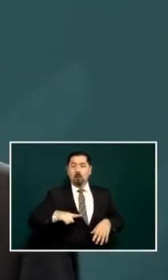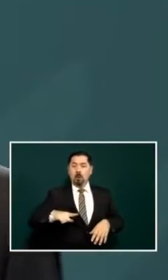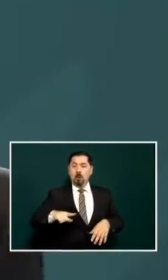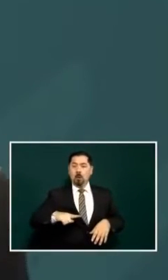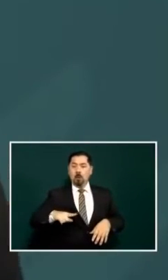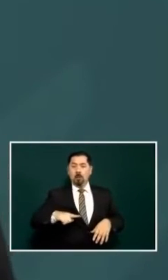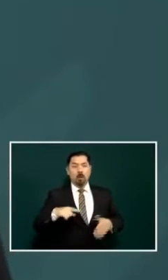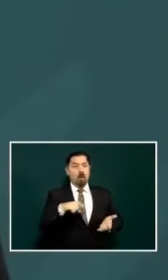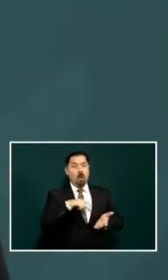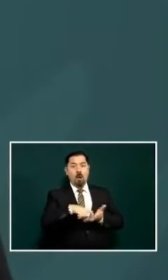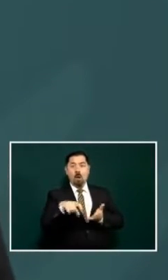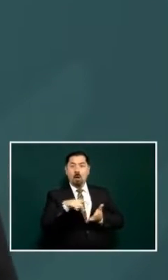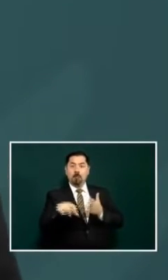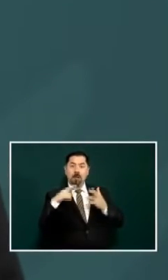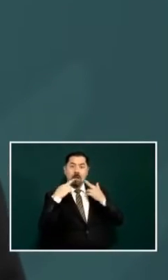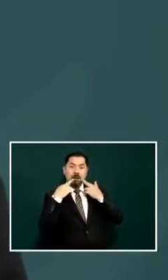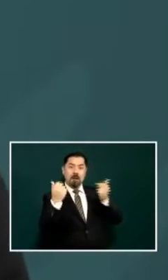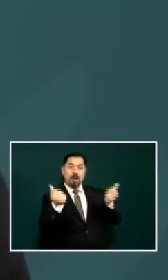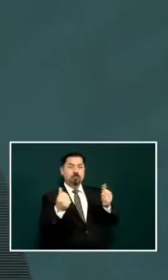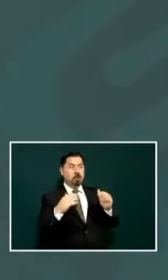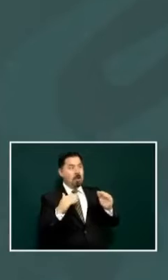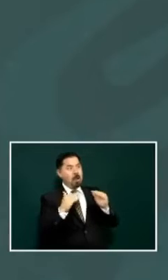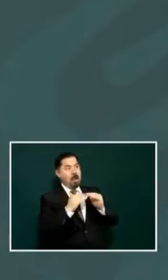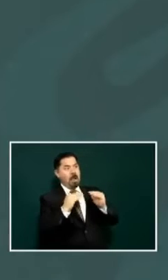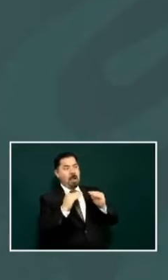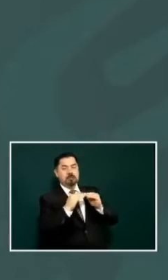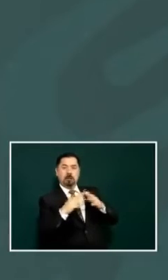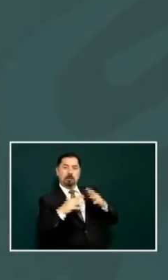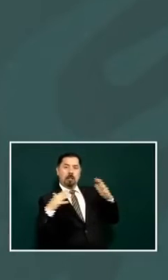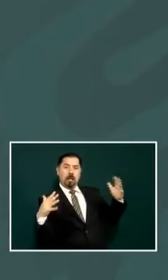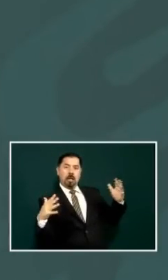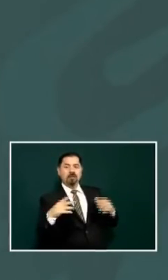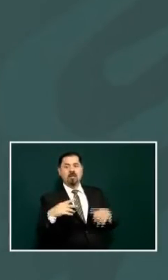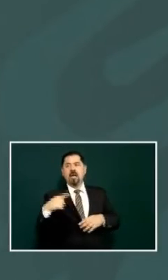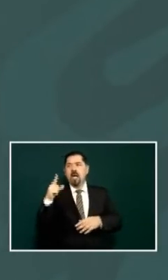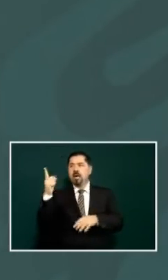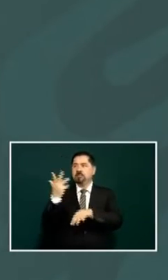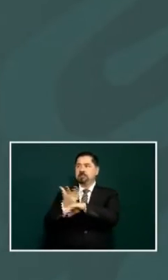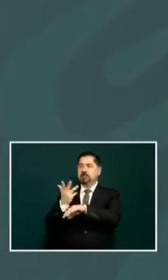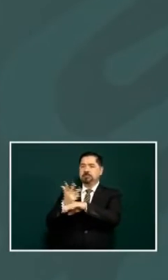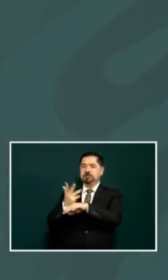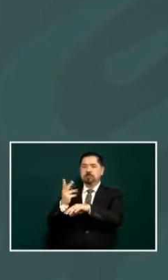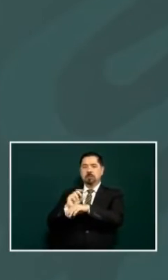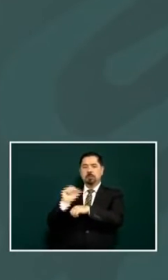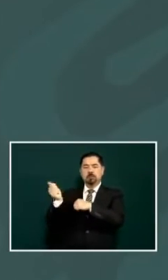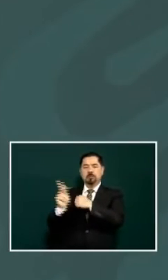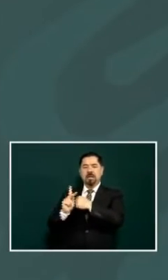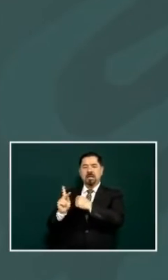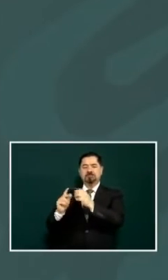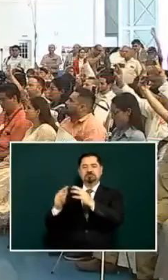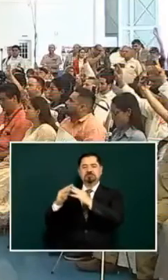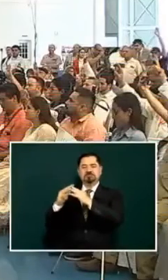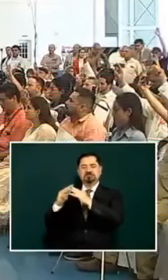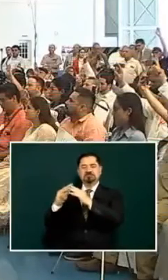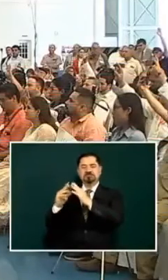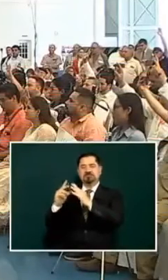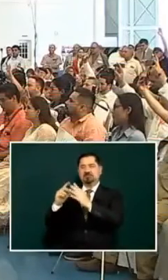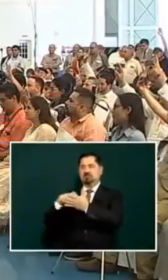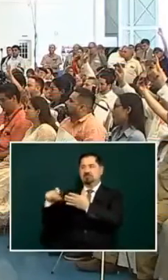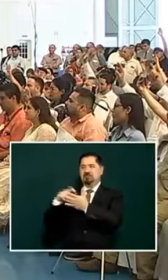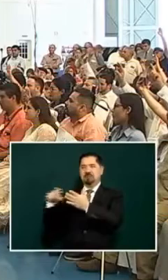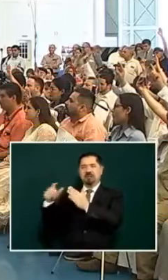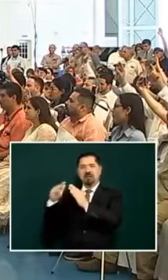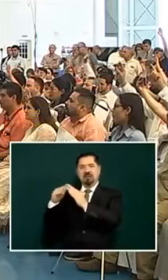to the government he bought himself properties ranches properties apartments in the foreign